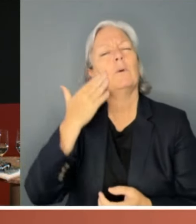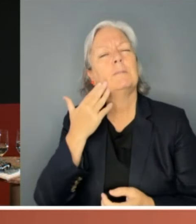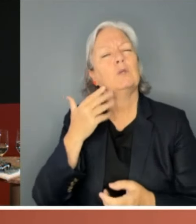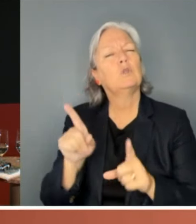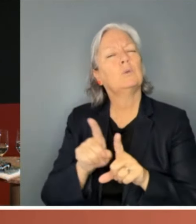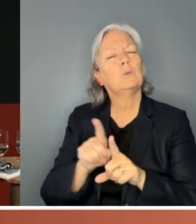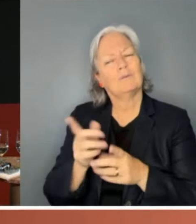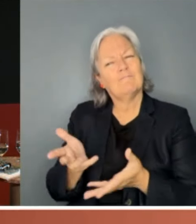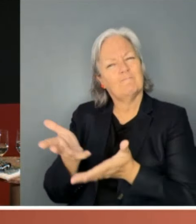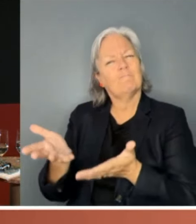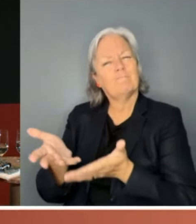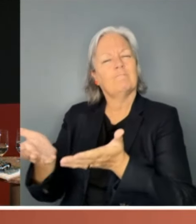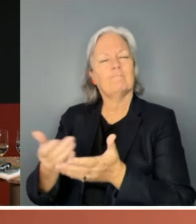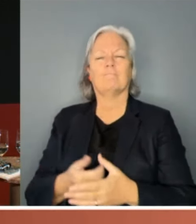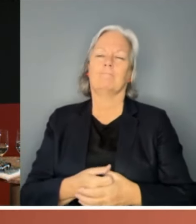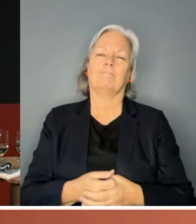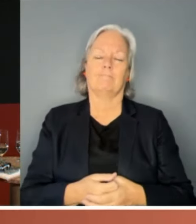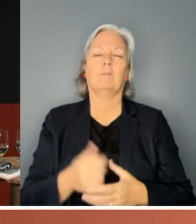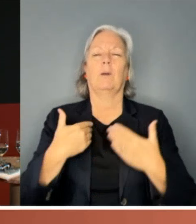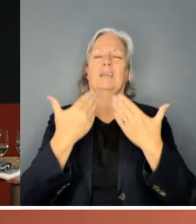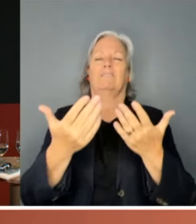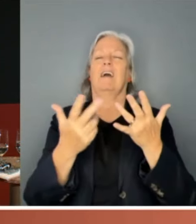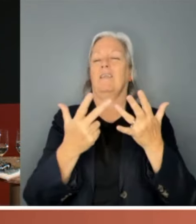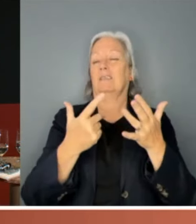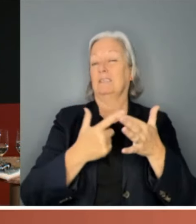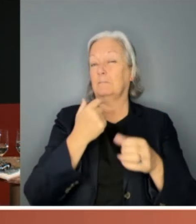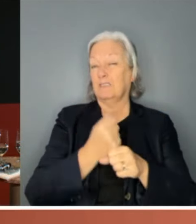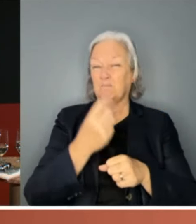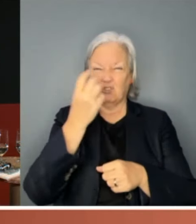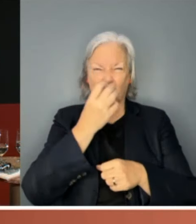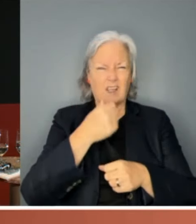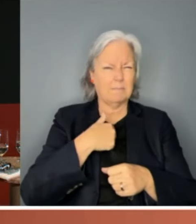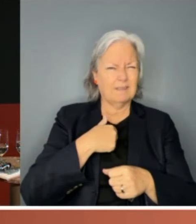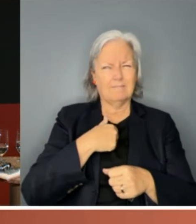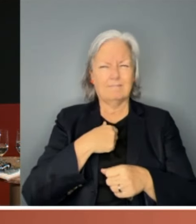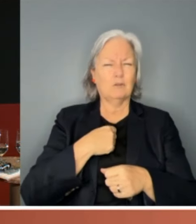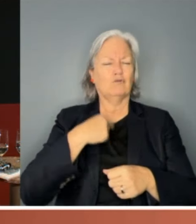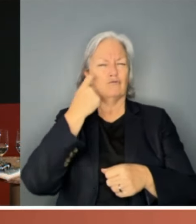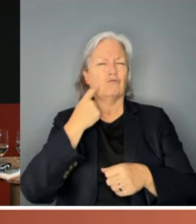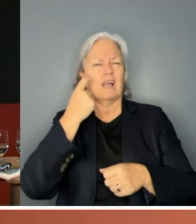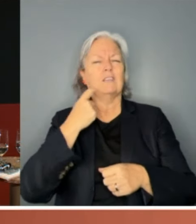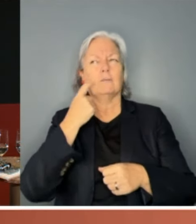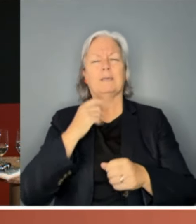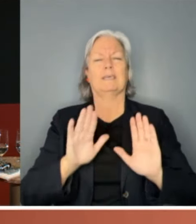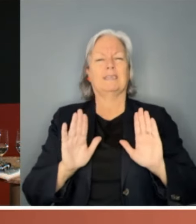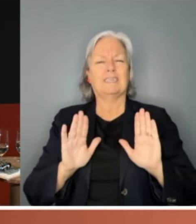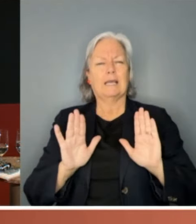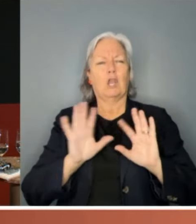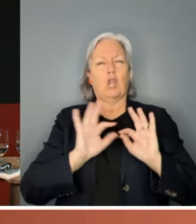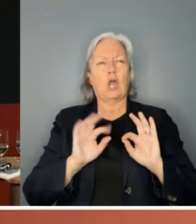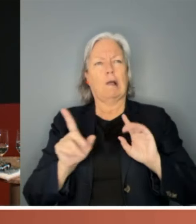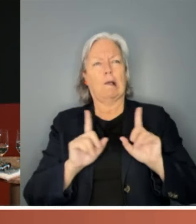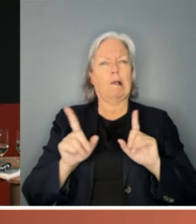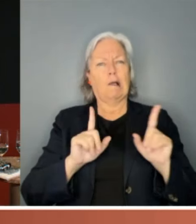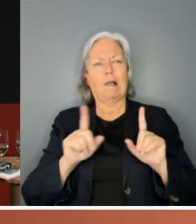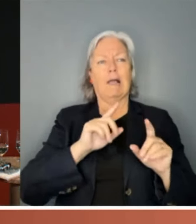use another example, and I'm sorry if I seem to be, I'm trying to be very apolitical in this, but I keep coming back to Liberal Party examples just